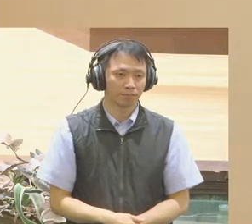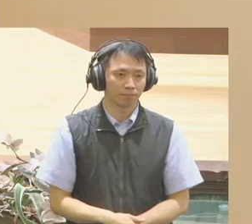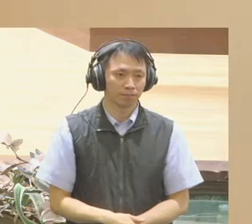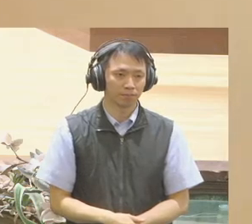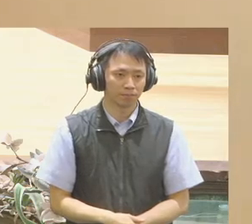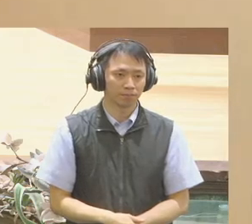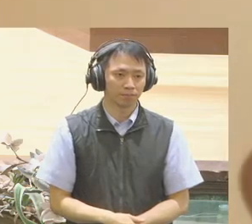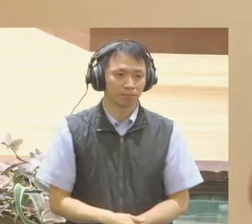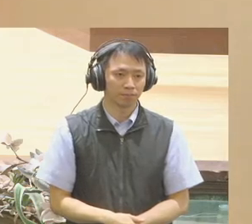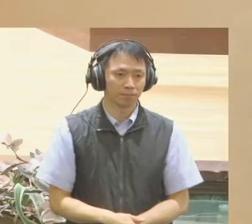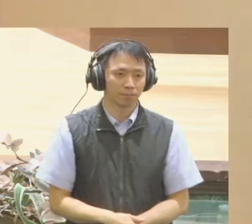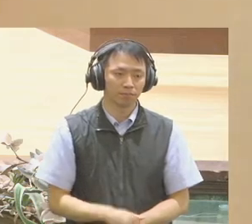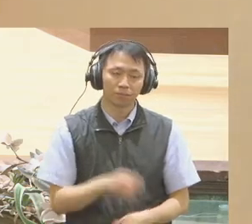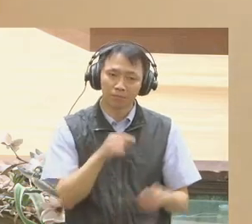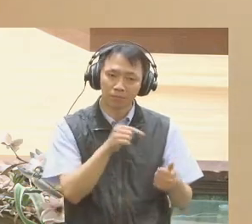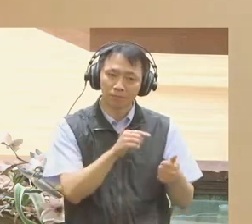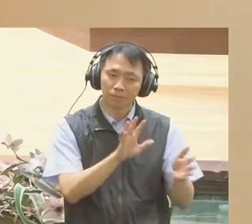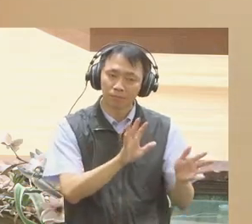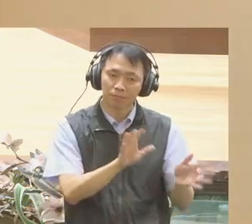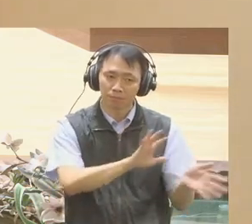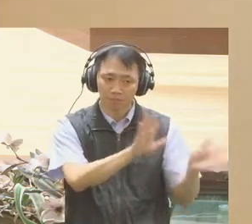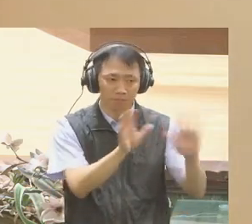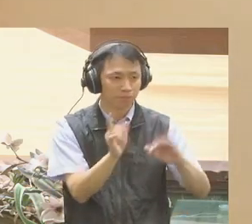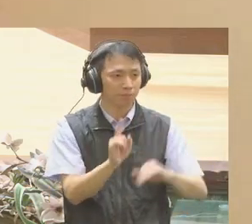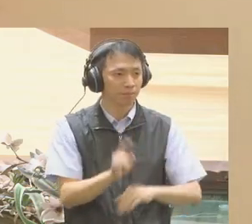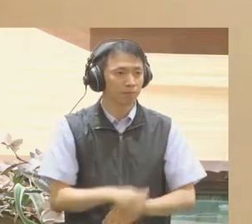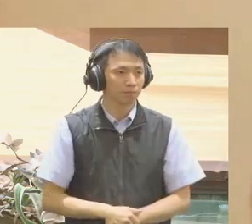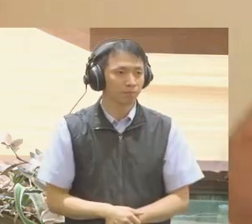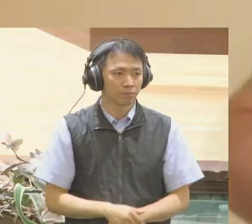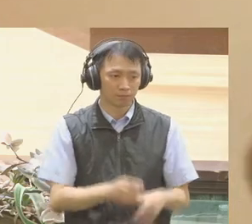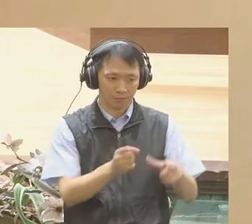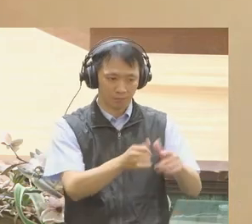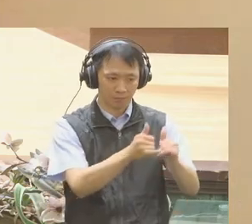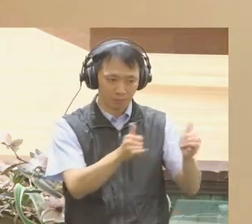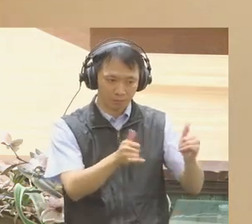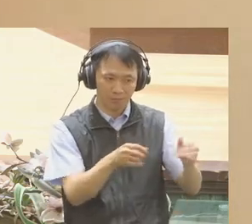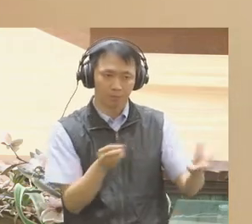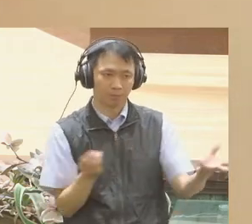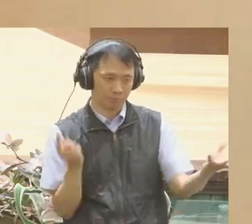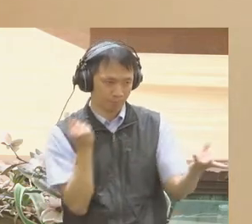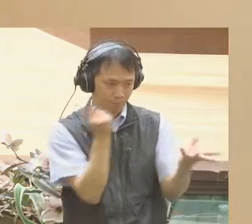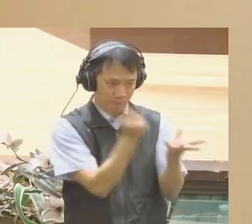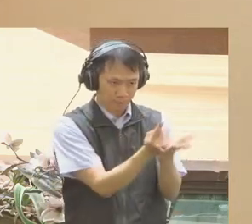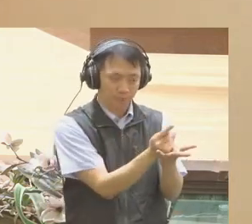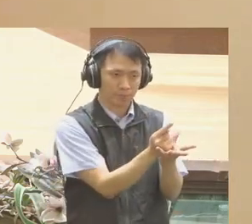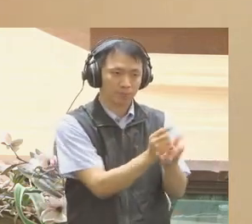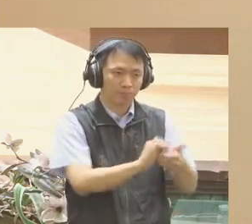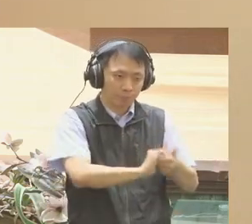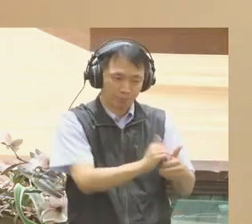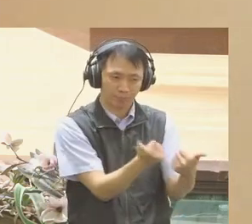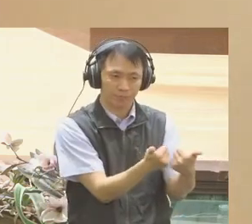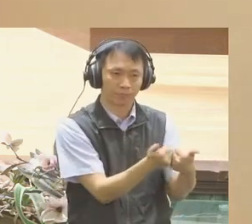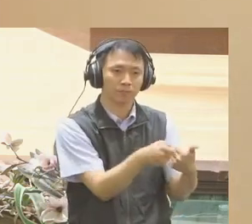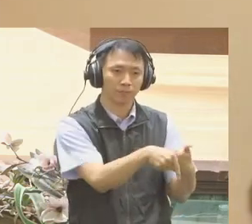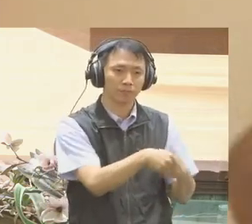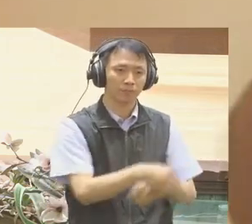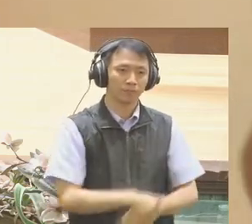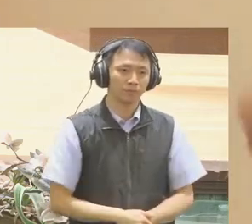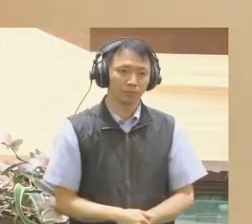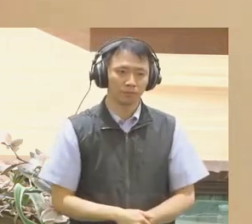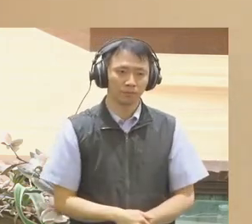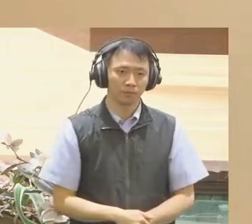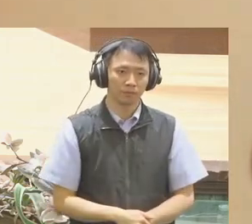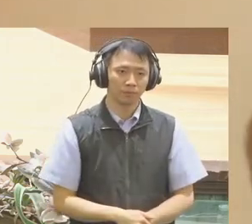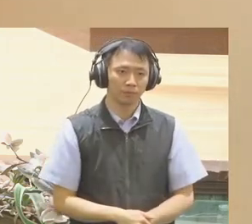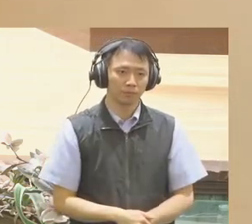process, was located within government, where policy was being created, rather than that issue being one more issue loaded onto a binary